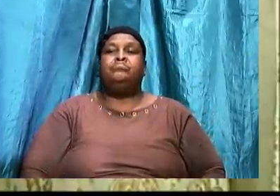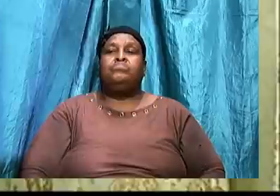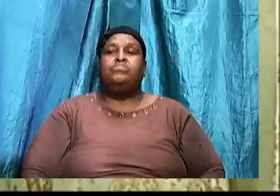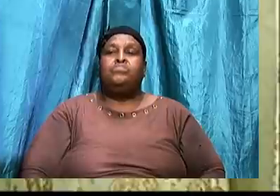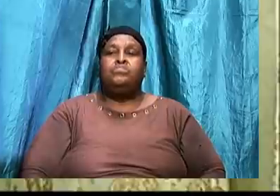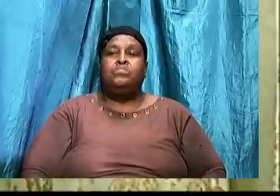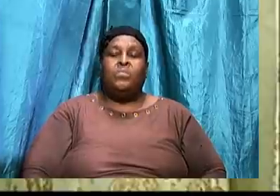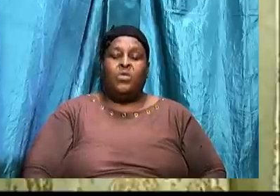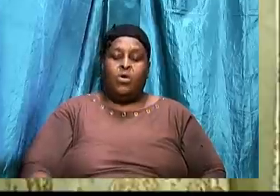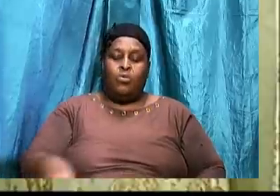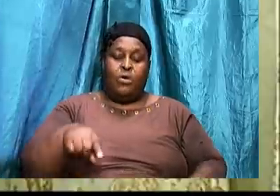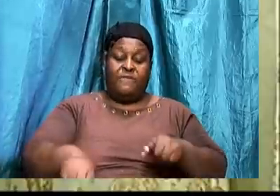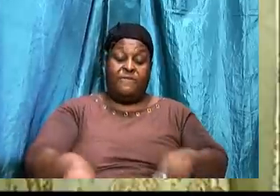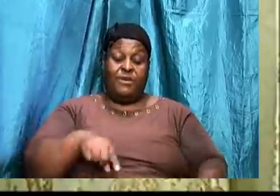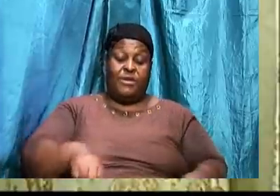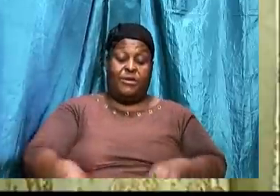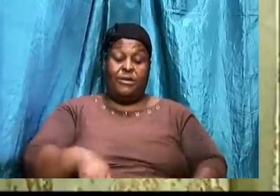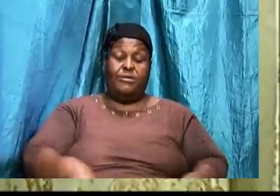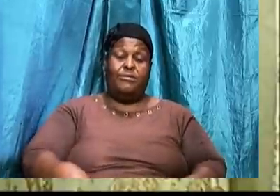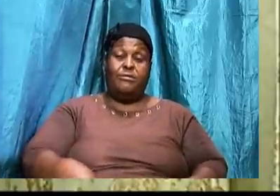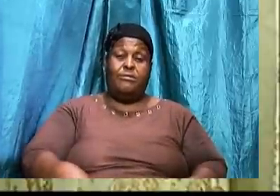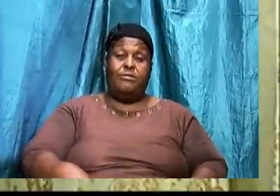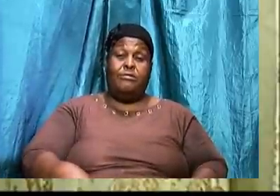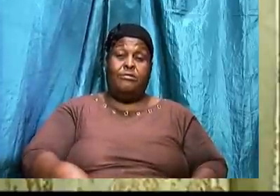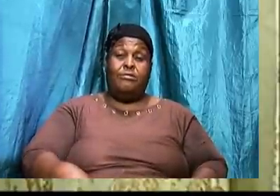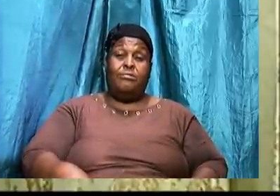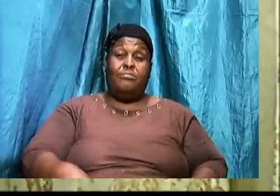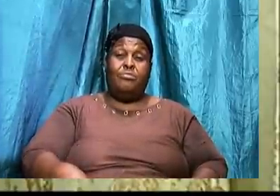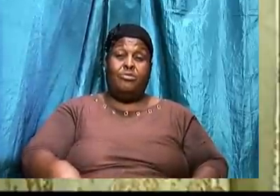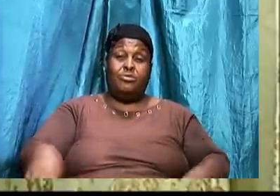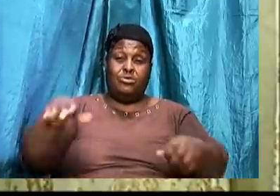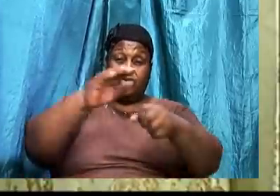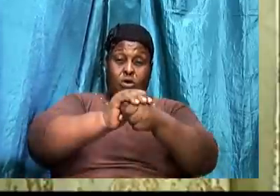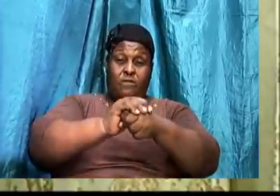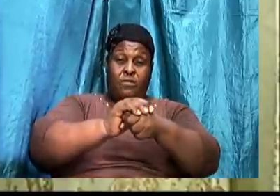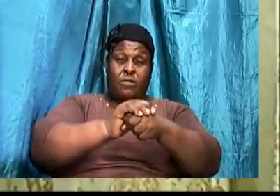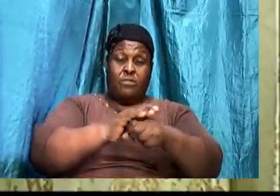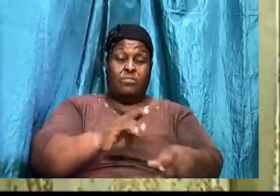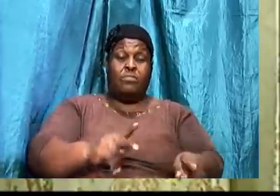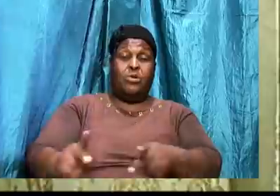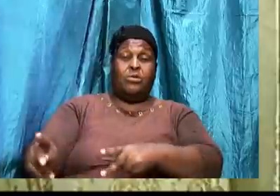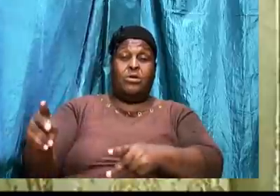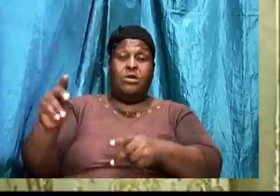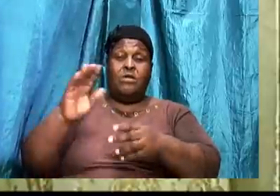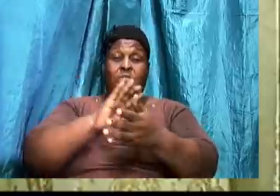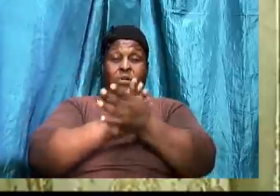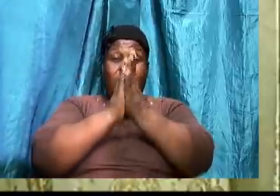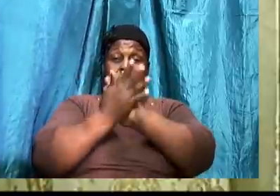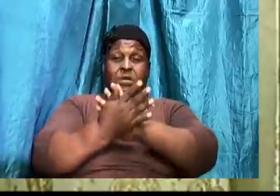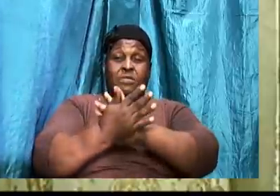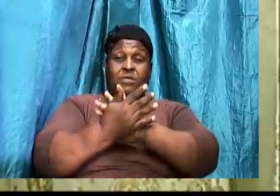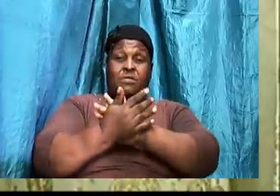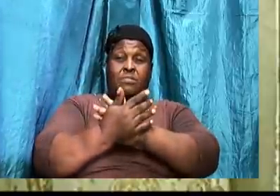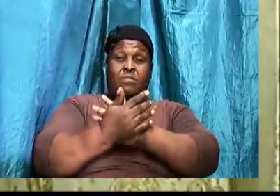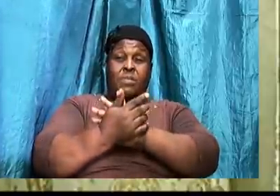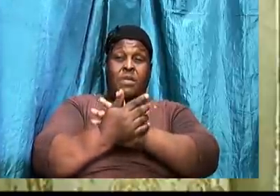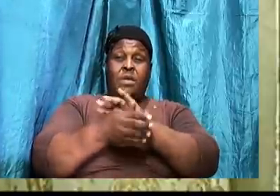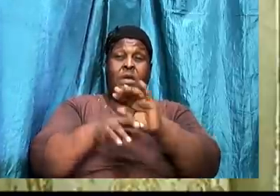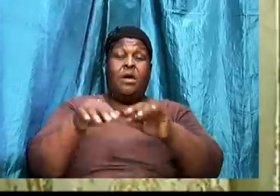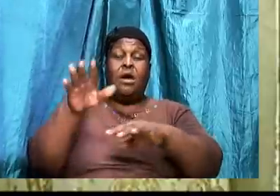So our feet must be shod with the preparation of the gospel of peace. And above all he said.